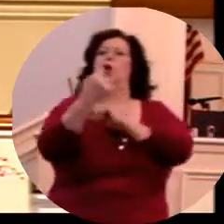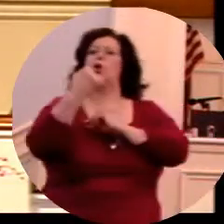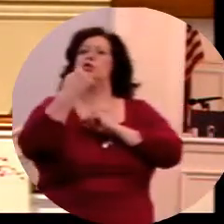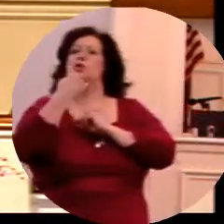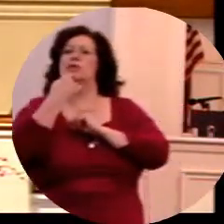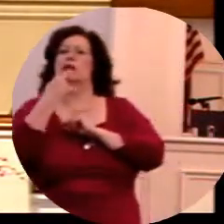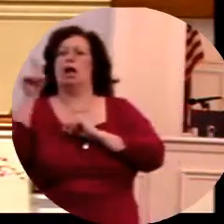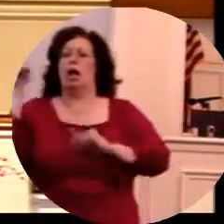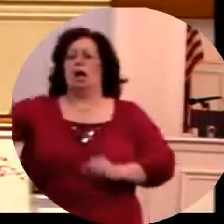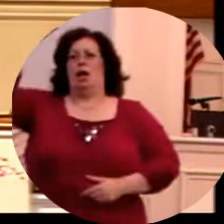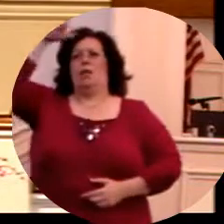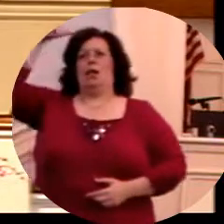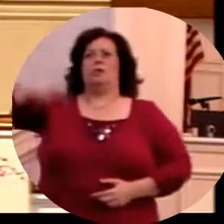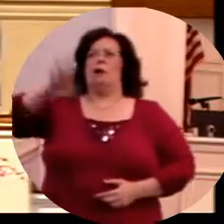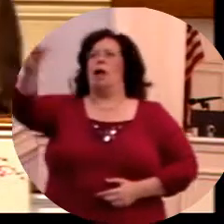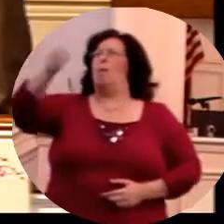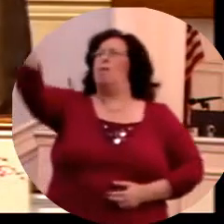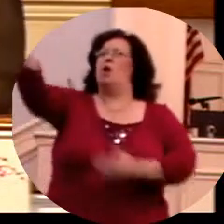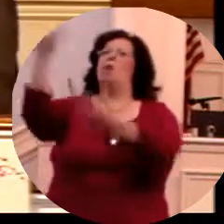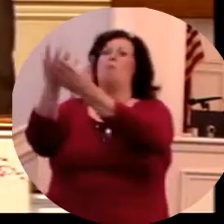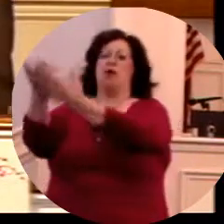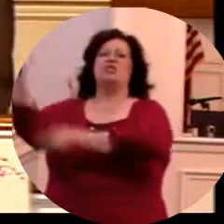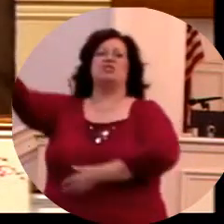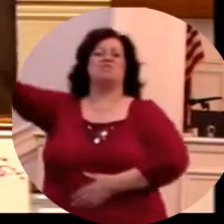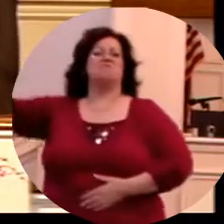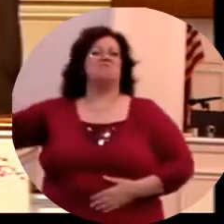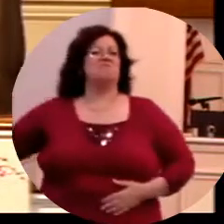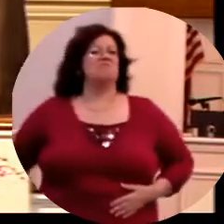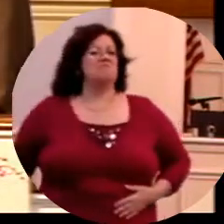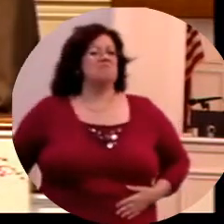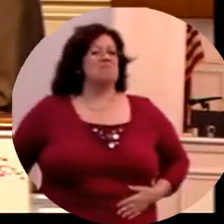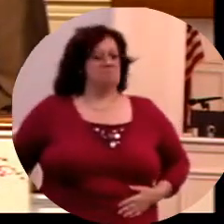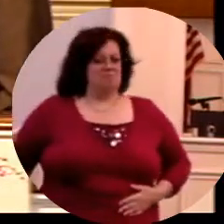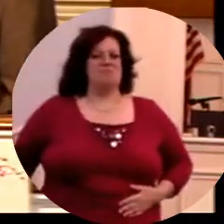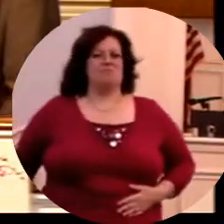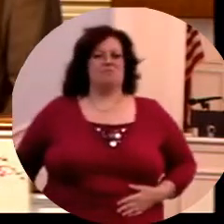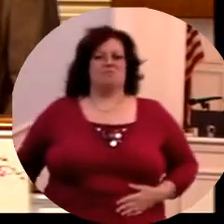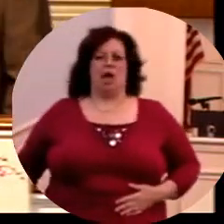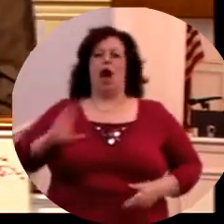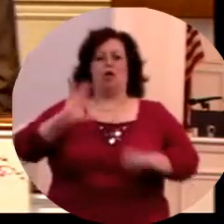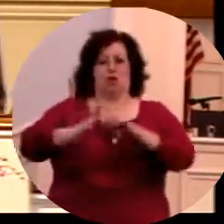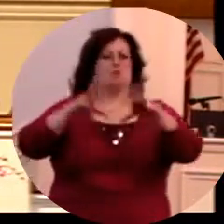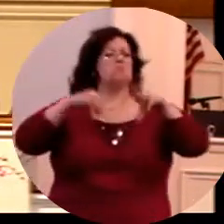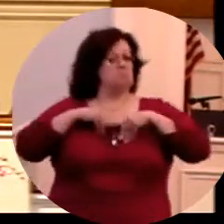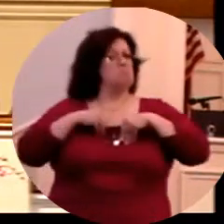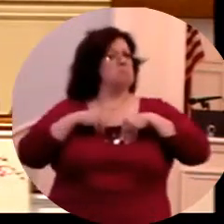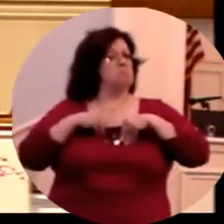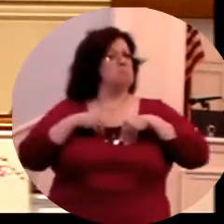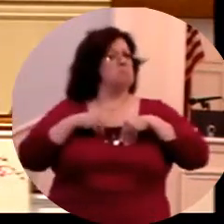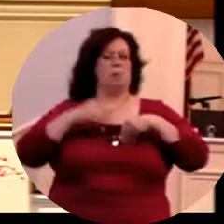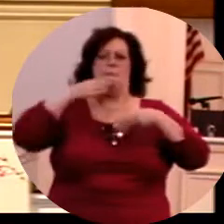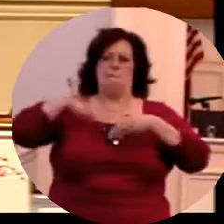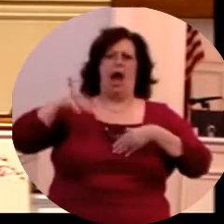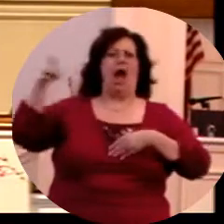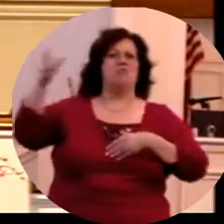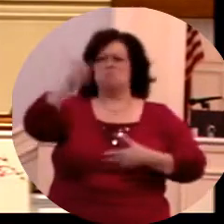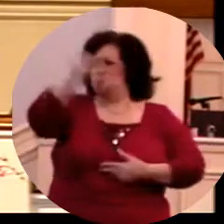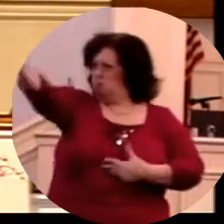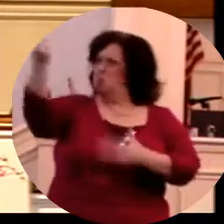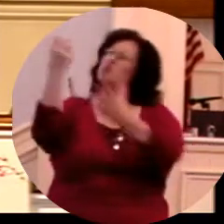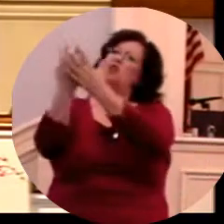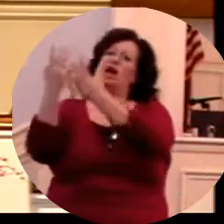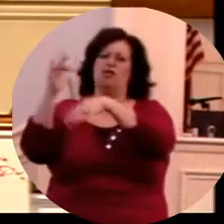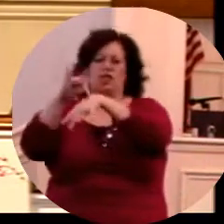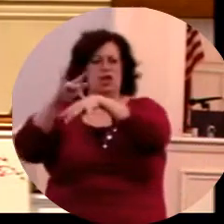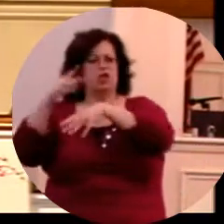comes along, and we say, this man should go to prison. We deem that as a culture and as a society as being a criminal